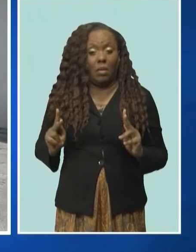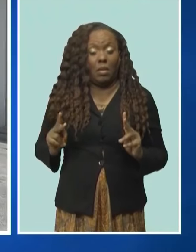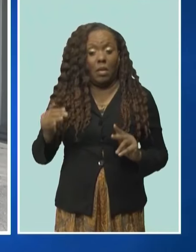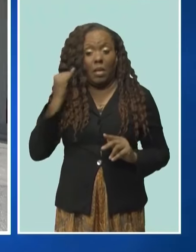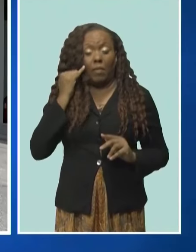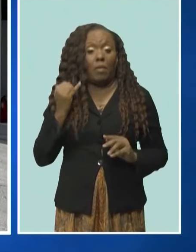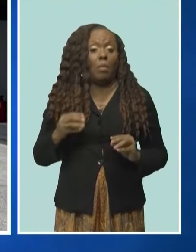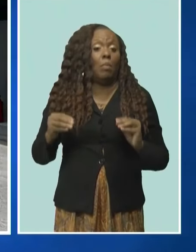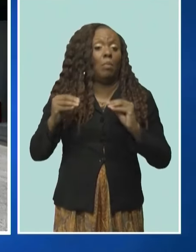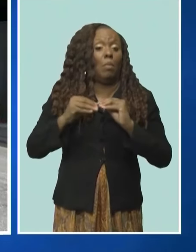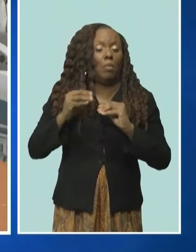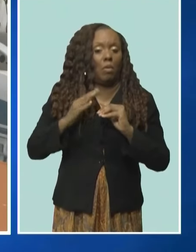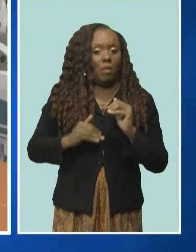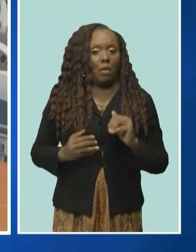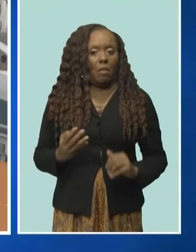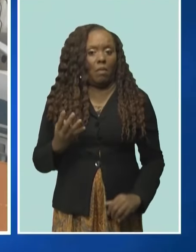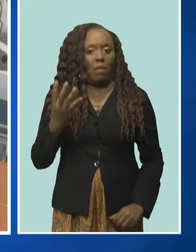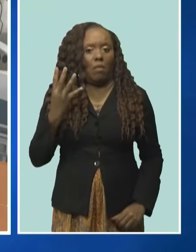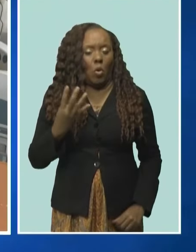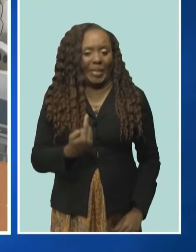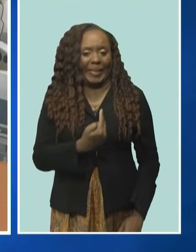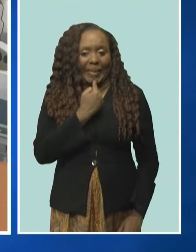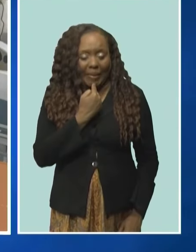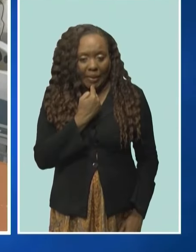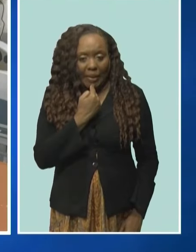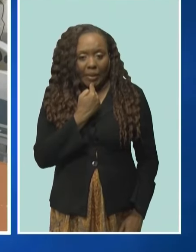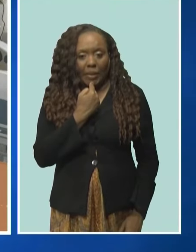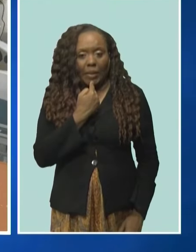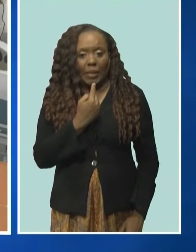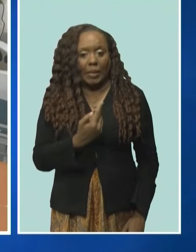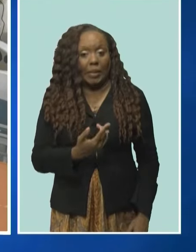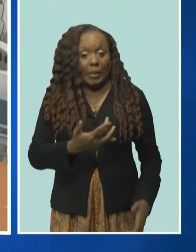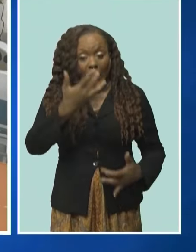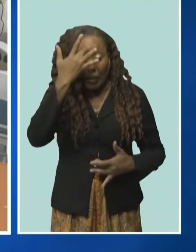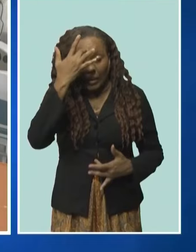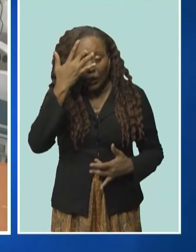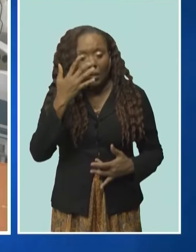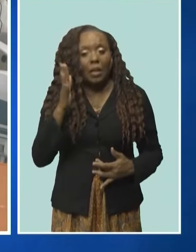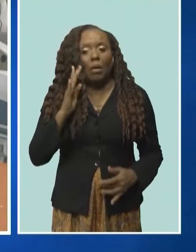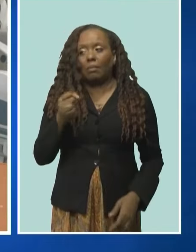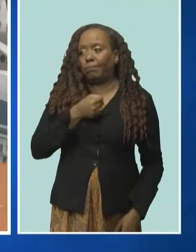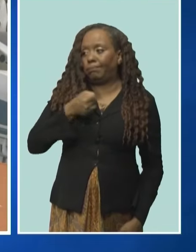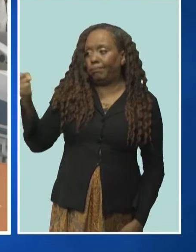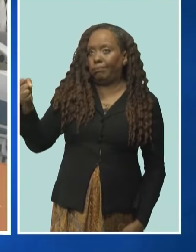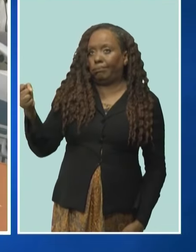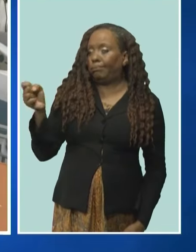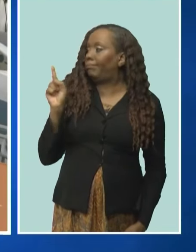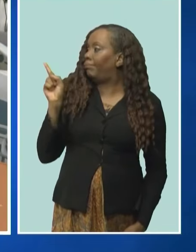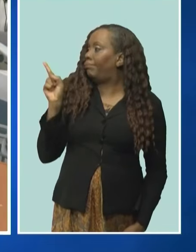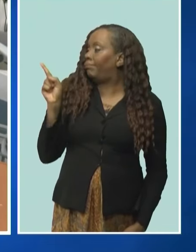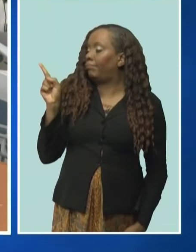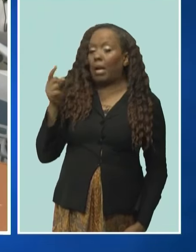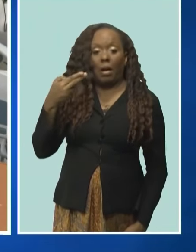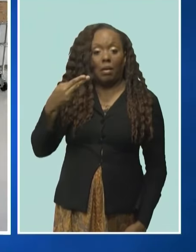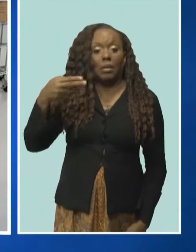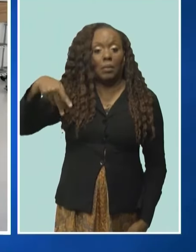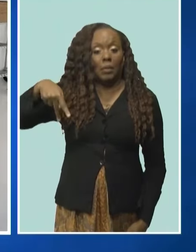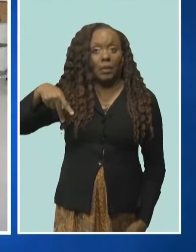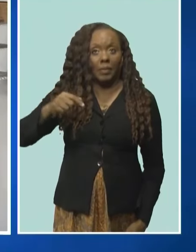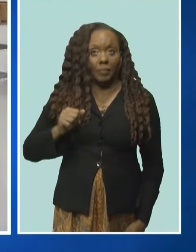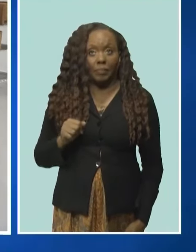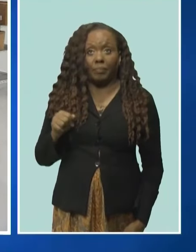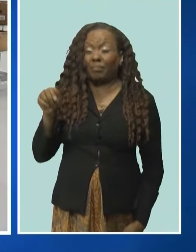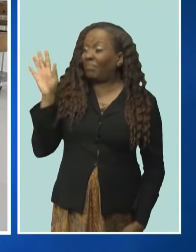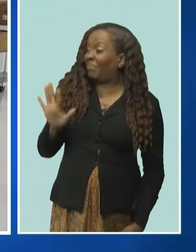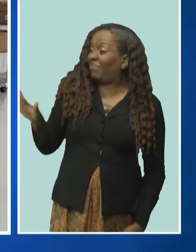cases, which we can deal with at our NMORE facility, we will bring those patients up here to Harrison's Point. In this area right now